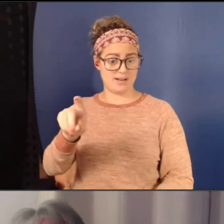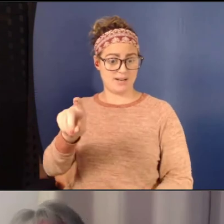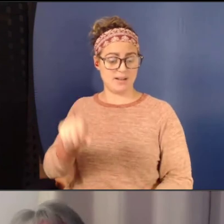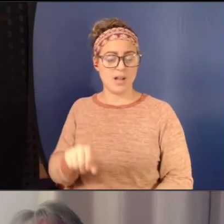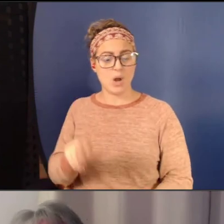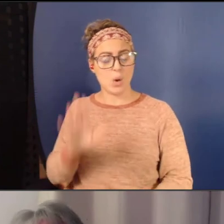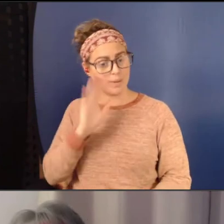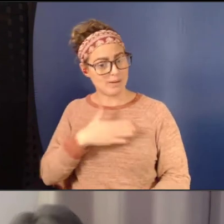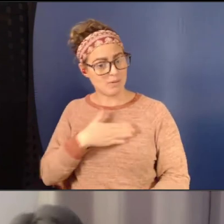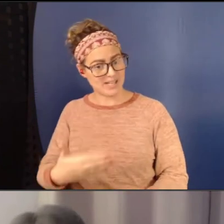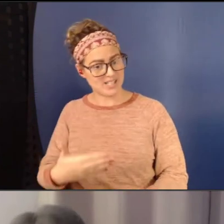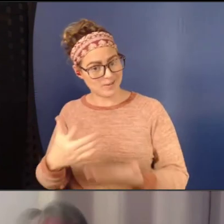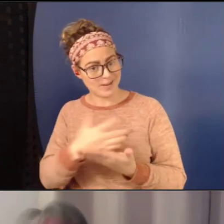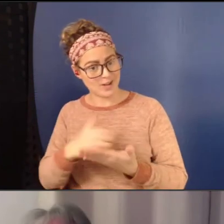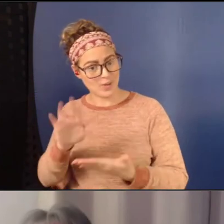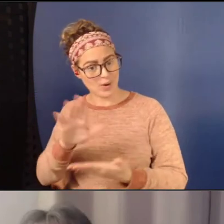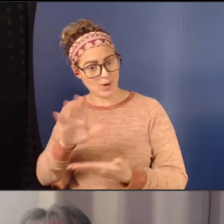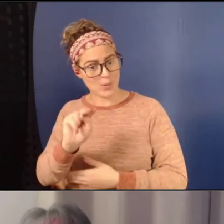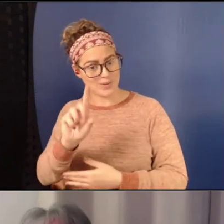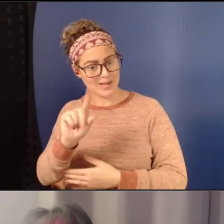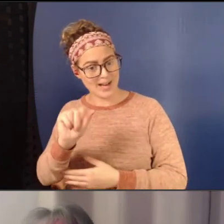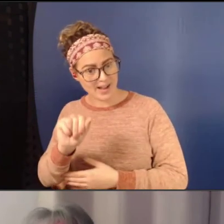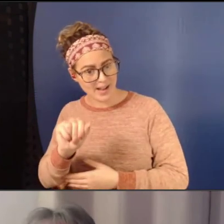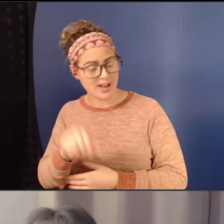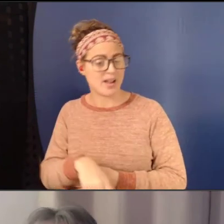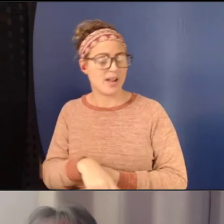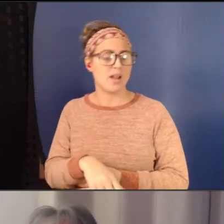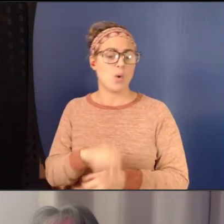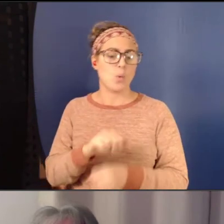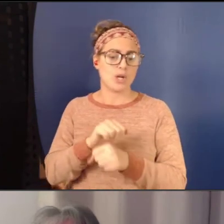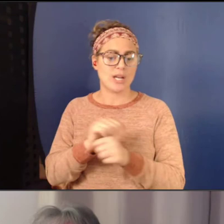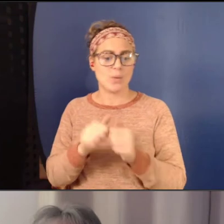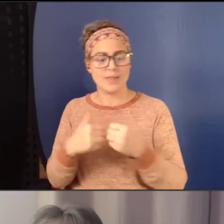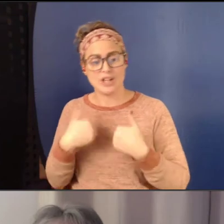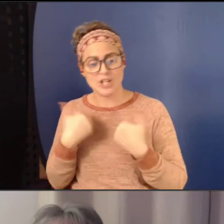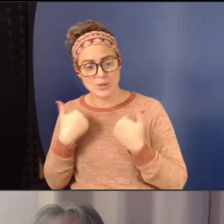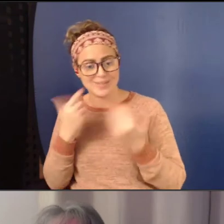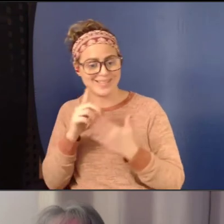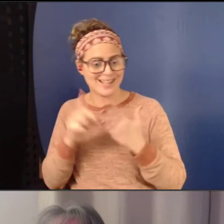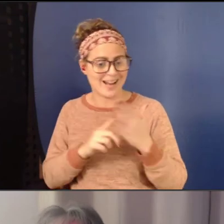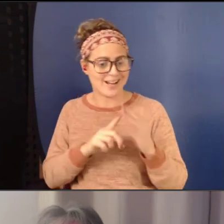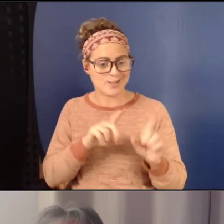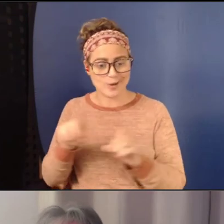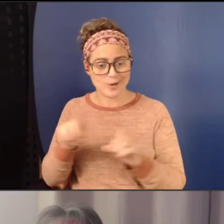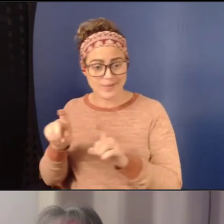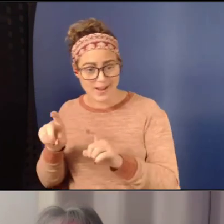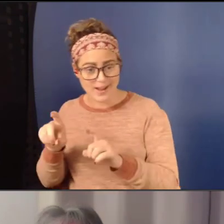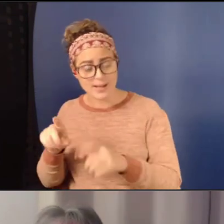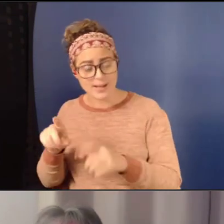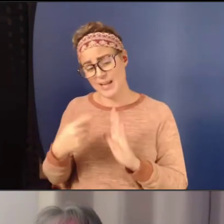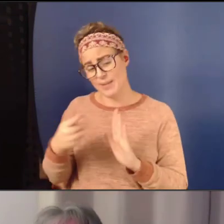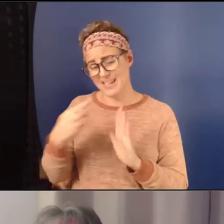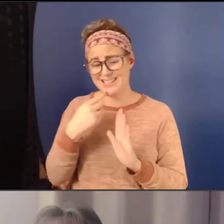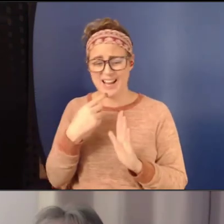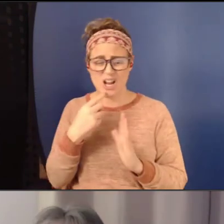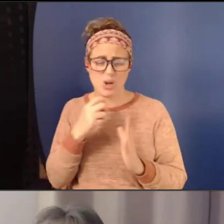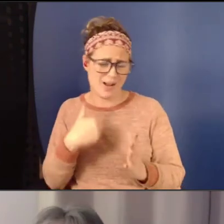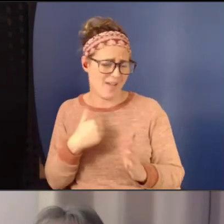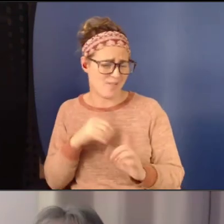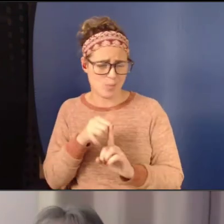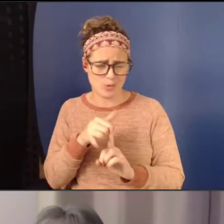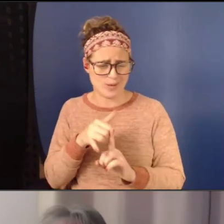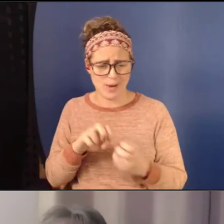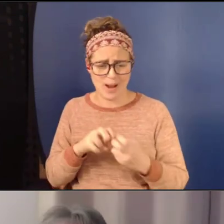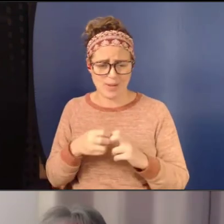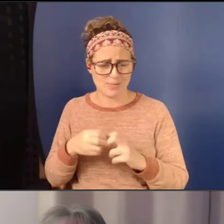the youth to design a survey? Um, because sometimes they will say, well, we don't really have that bullying problem here. The kids don't sexually harass